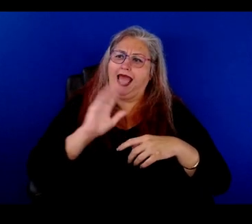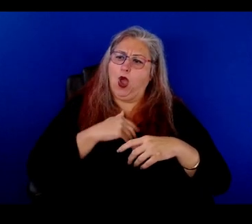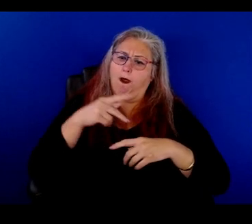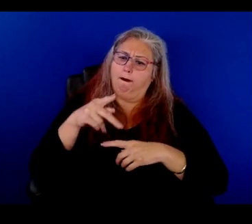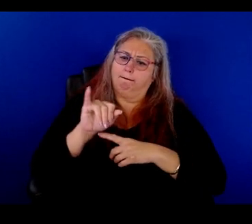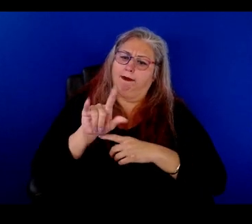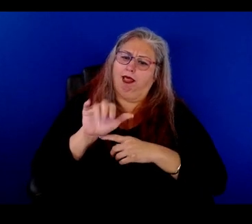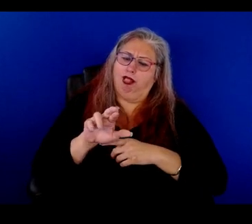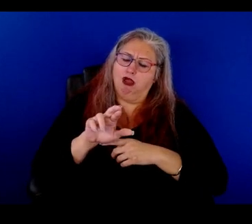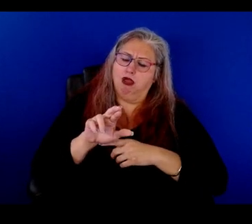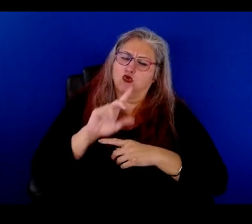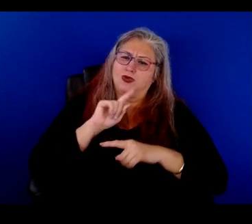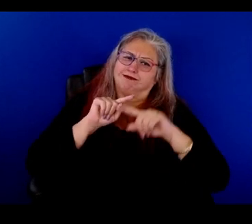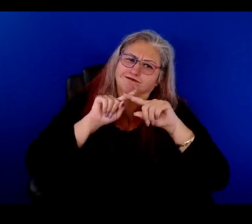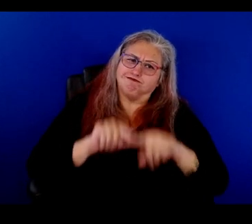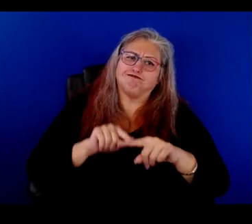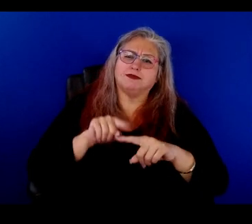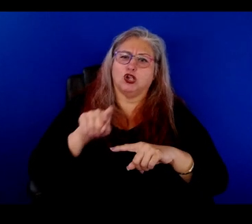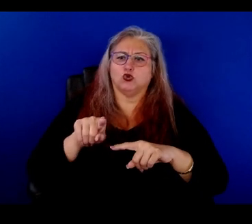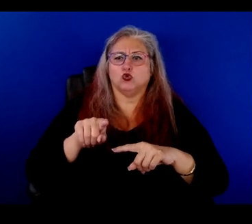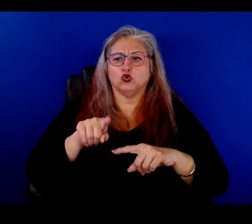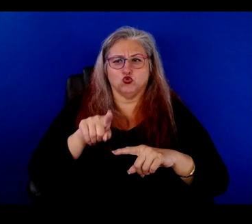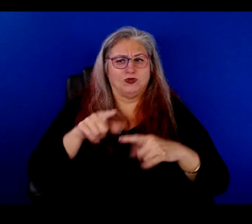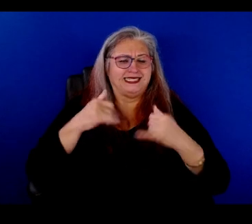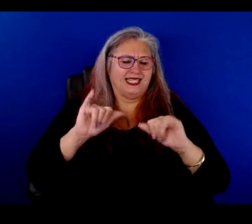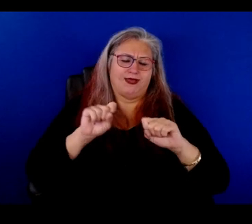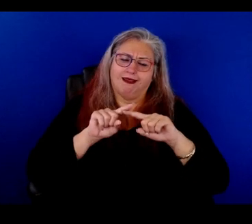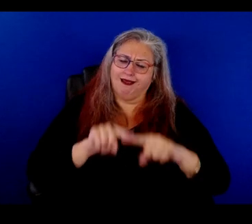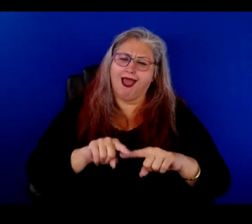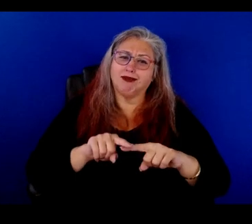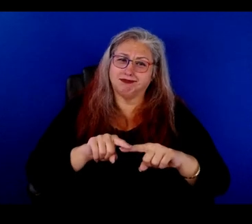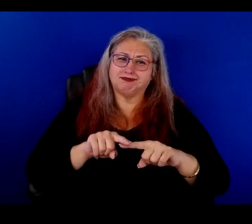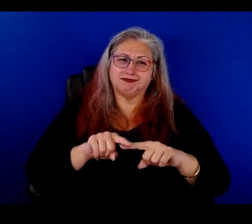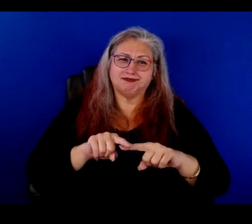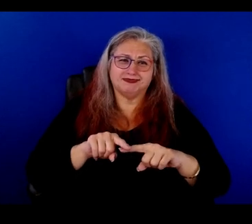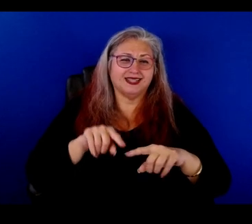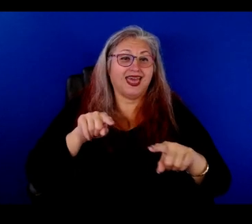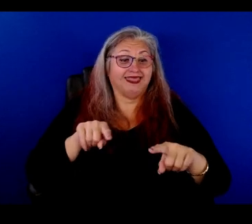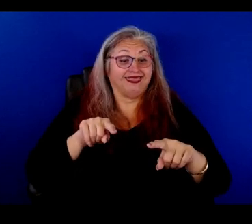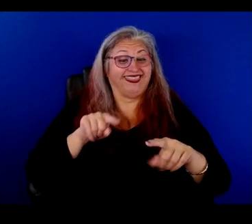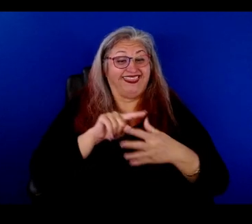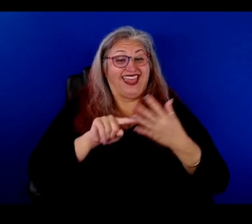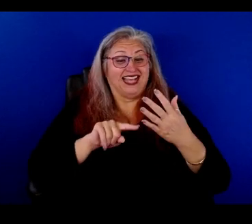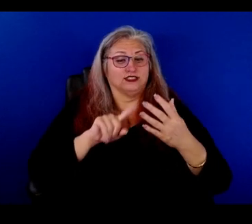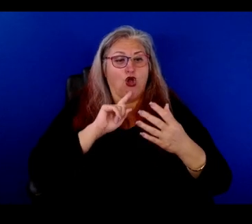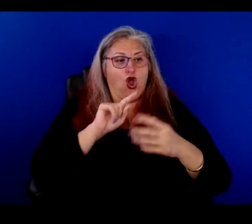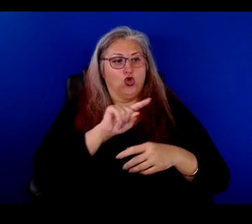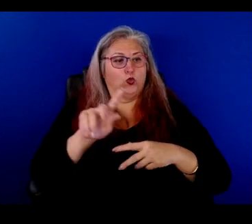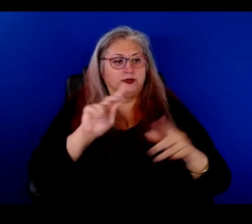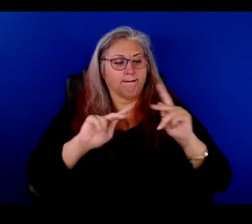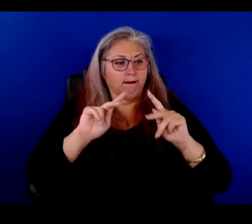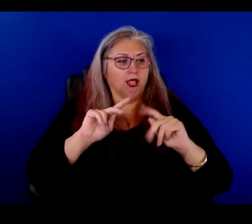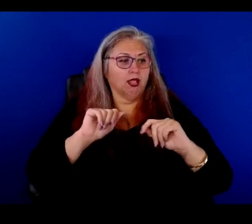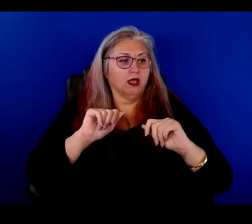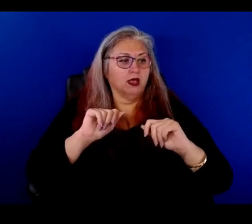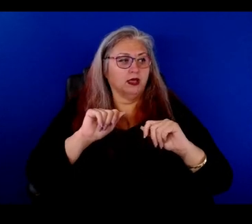It was like, you could count on you and you still can count on you. And it's, those are the people who are